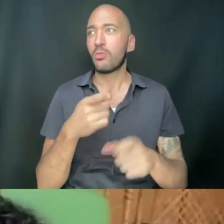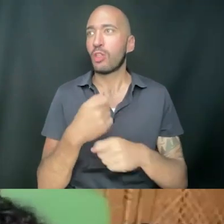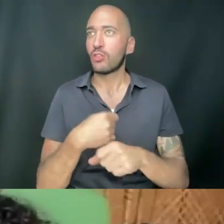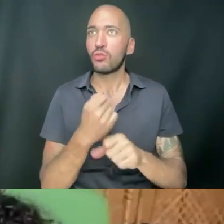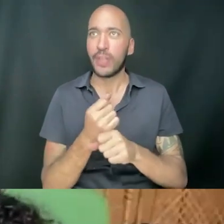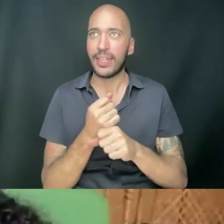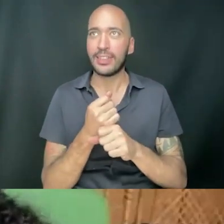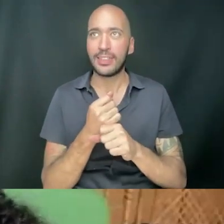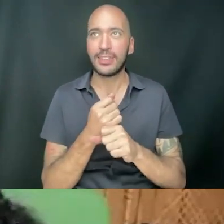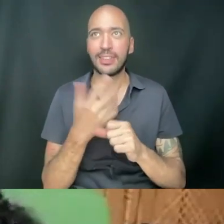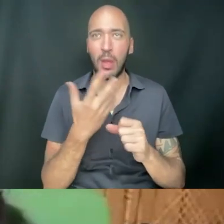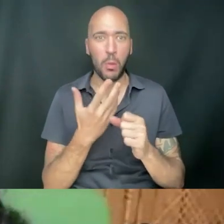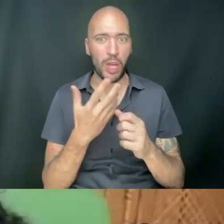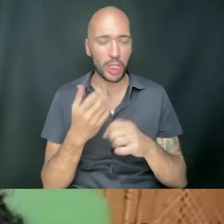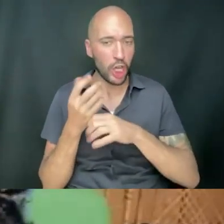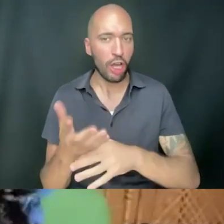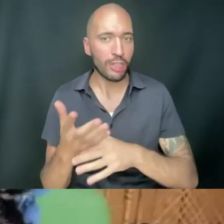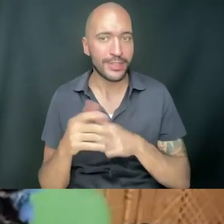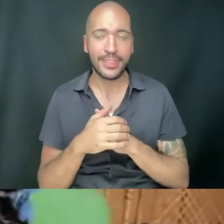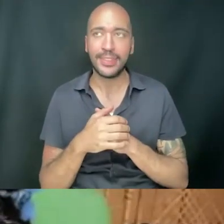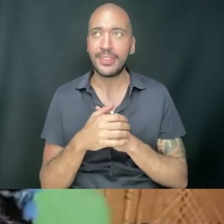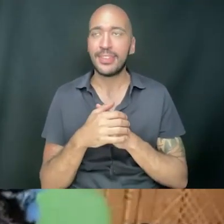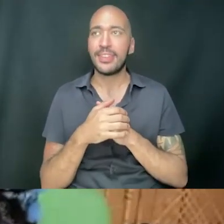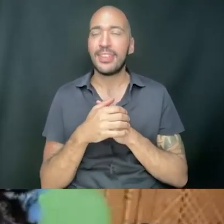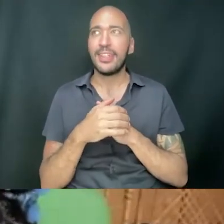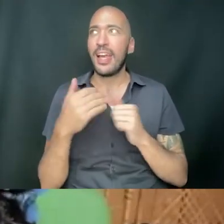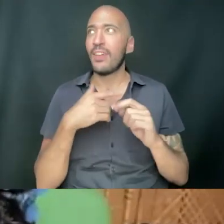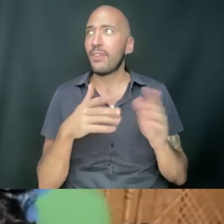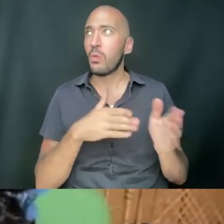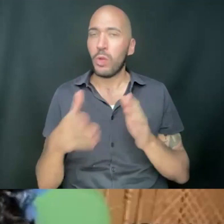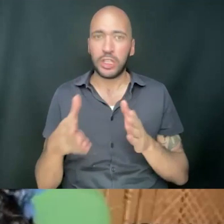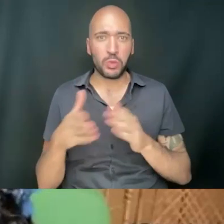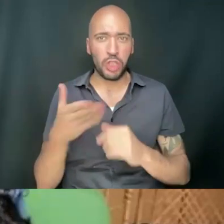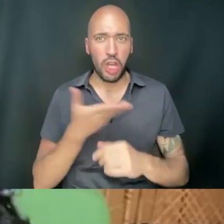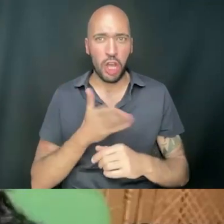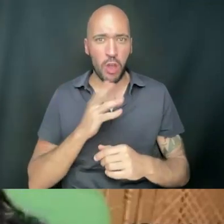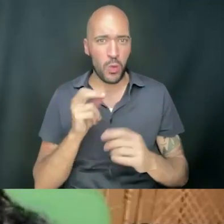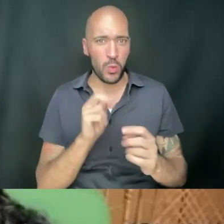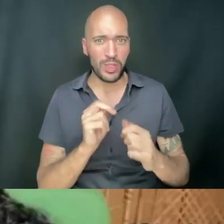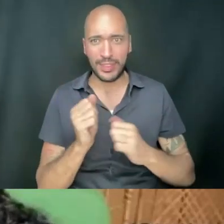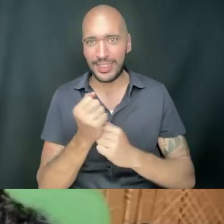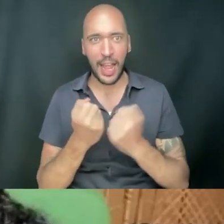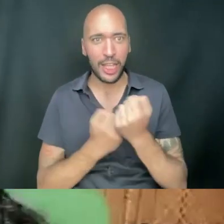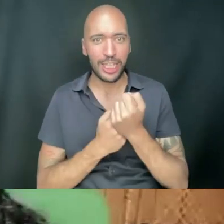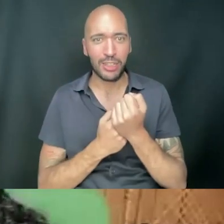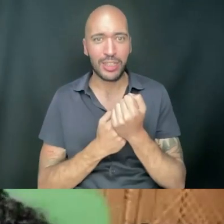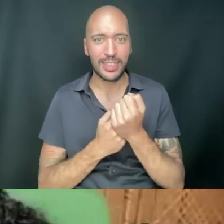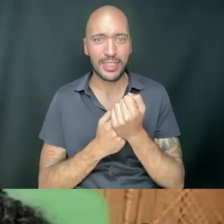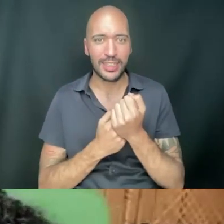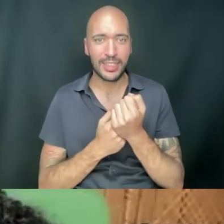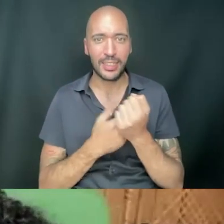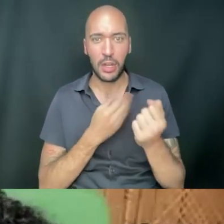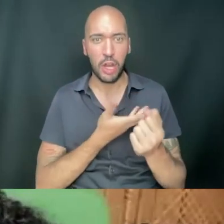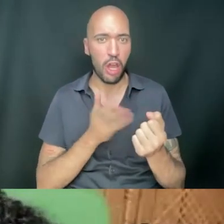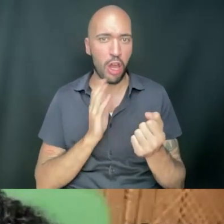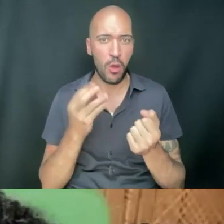begets. Um, there's also these ways in which our own forms of solidarity, um, and